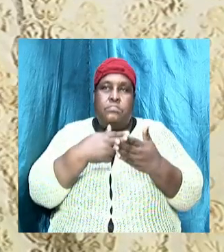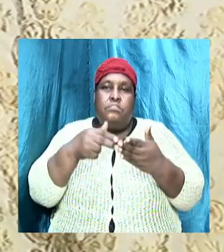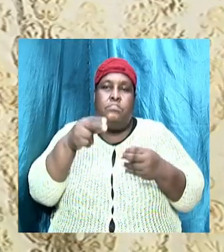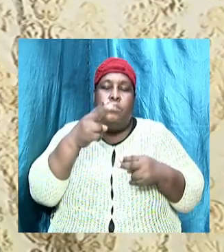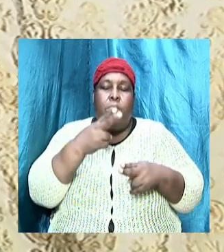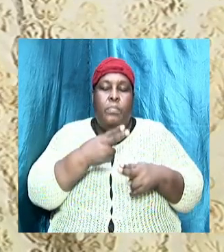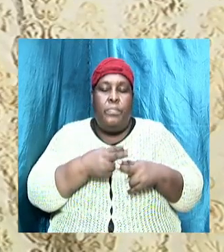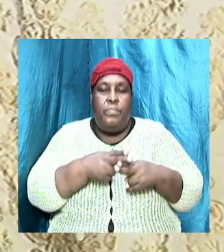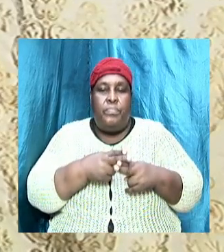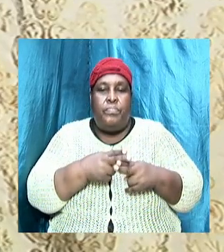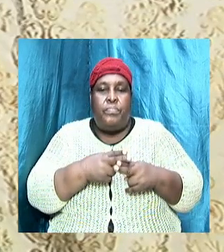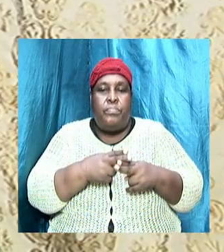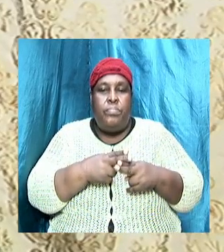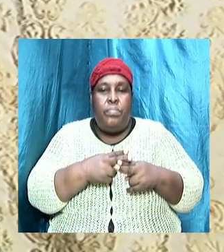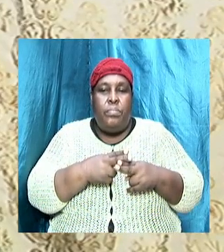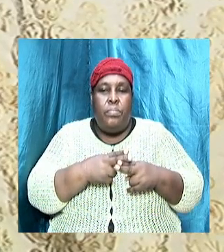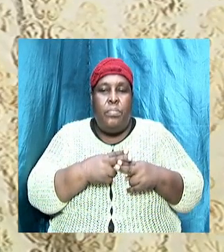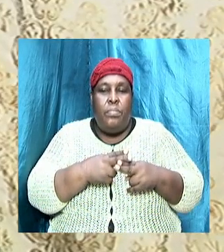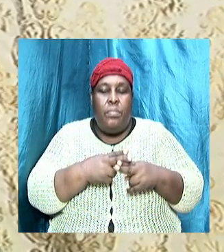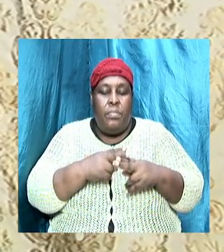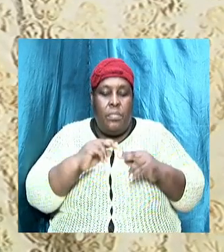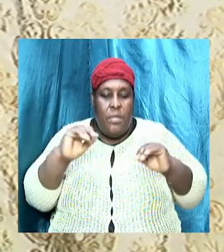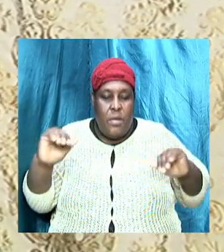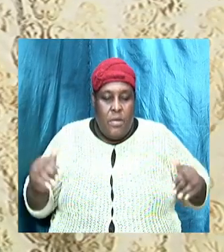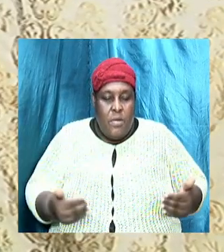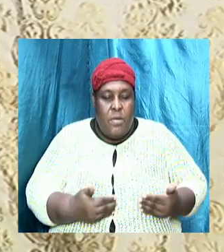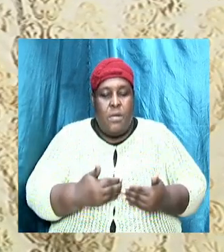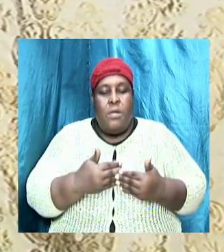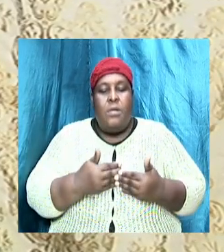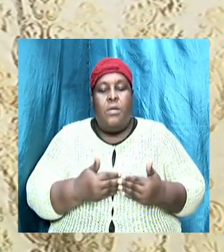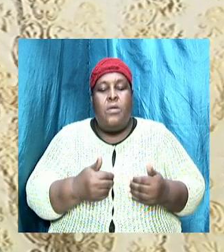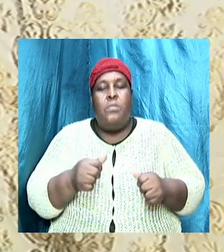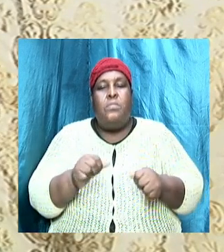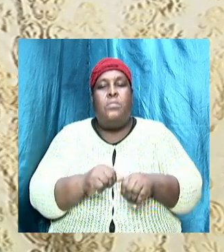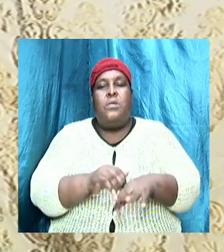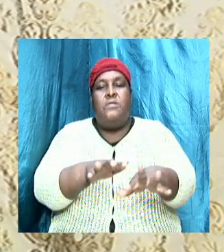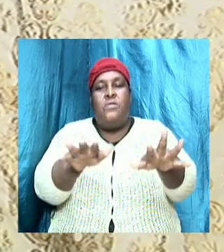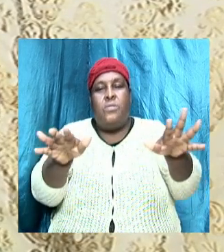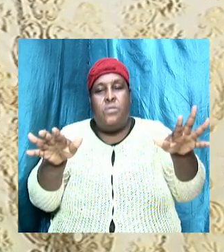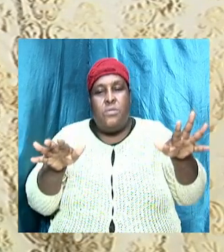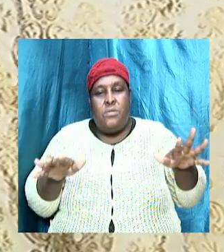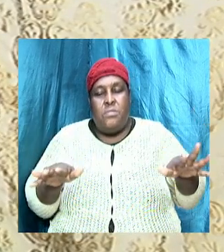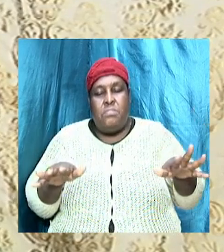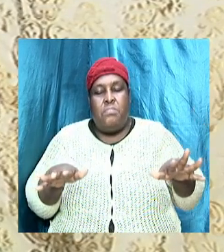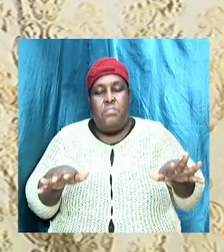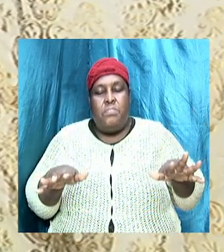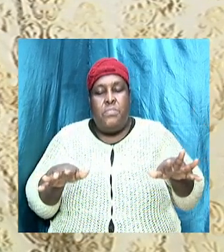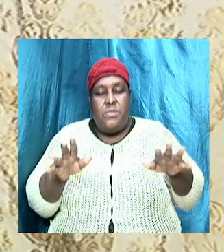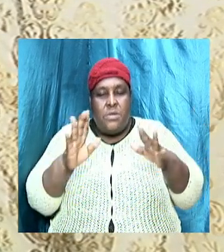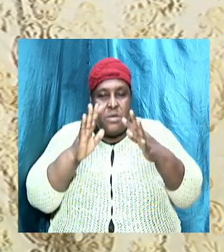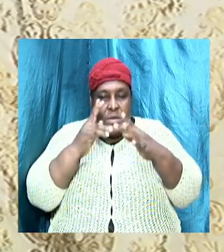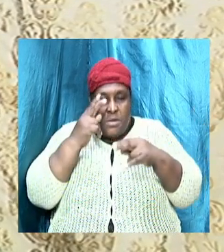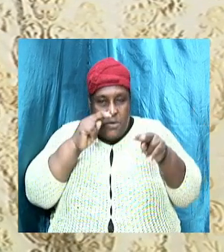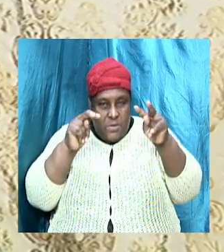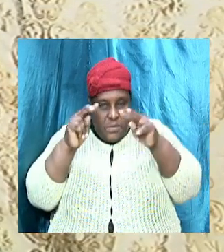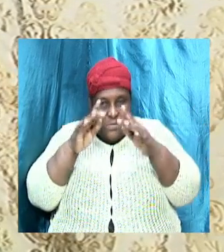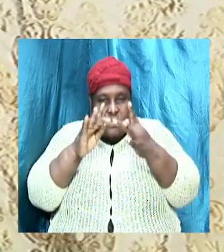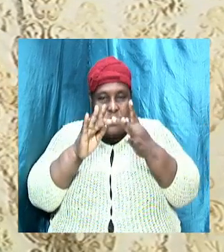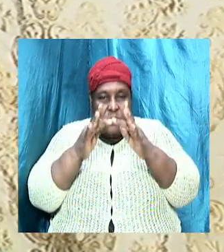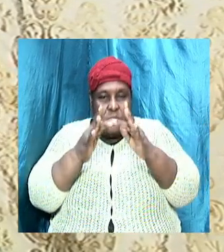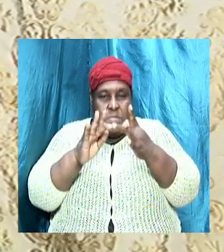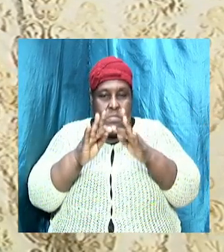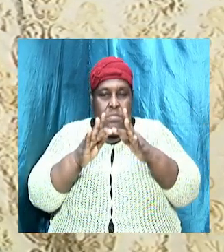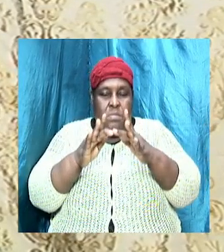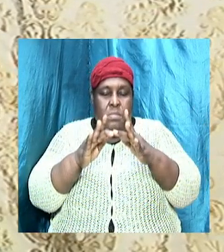welcome each and everyone that is tuning in tonight to another session of Bible study.